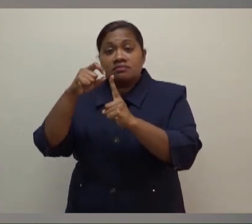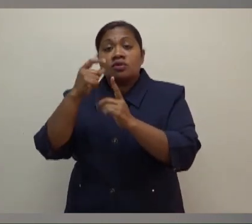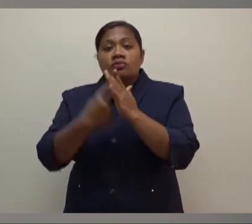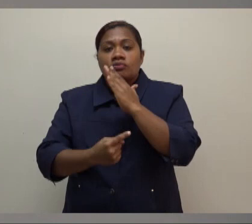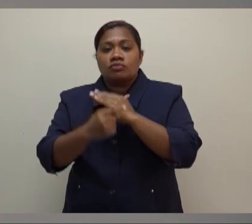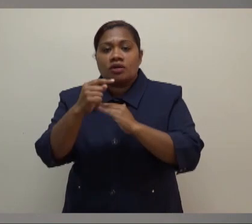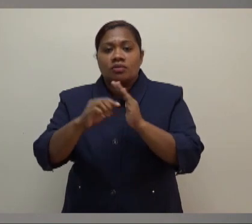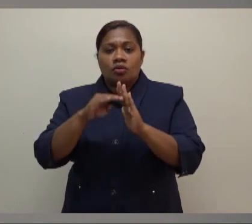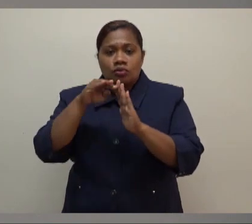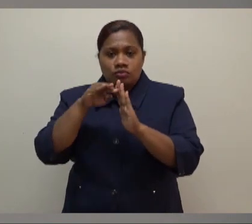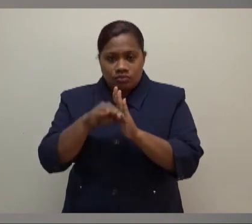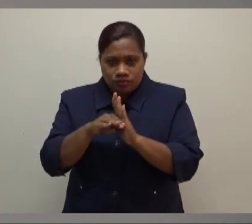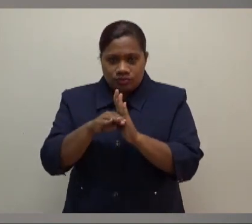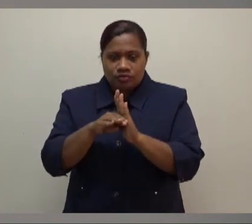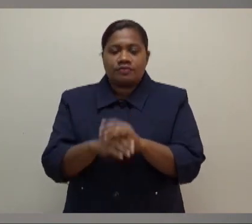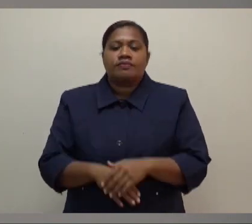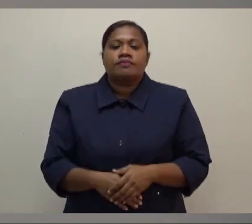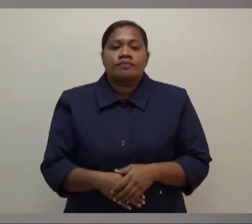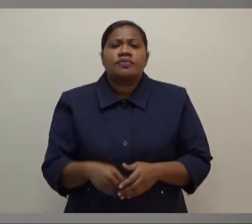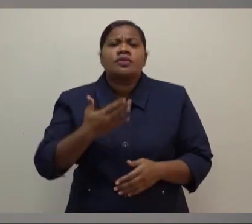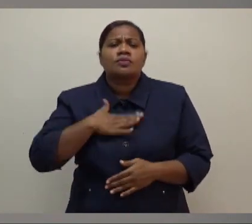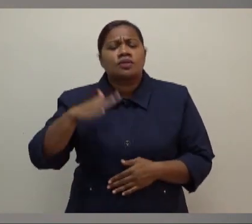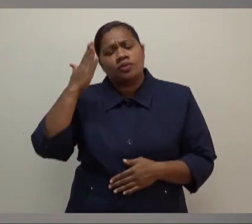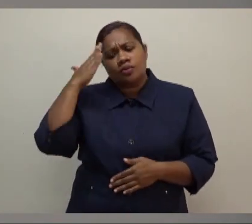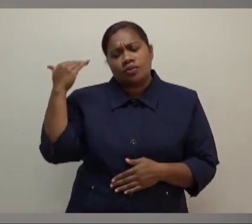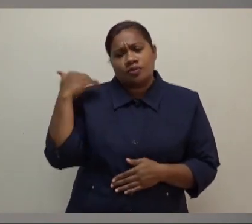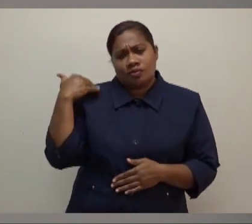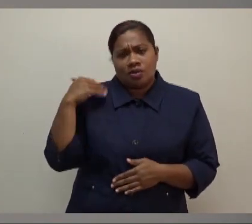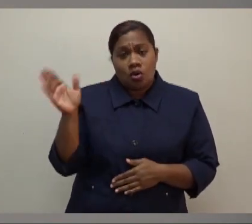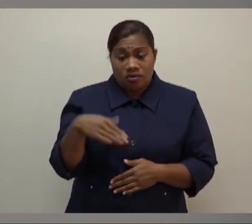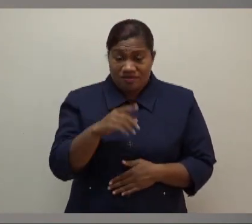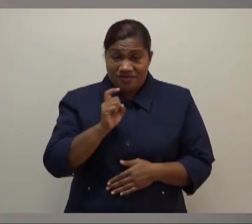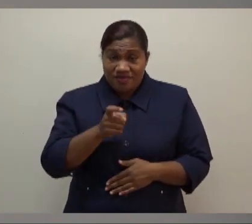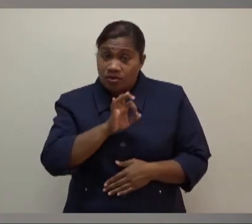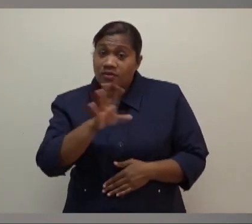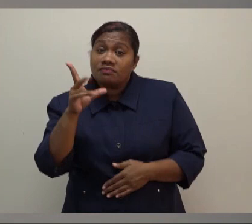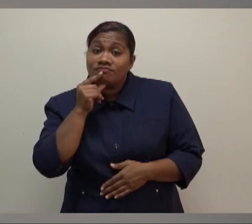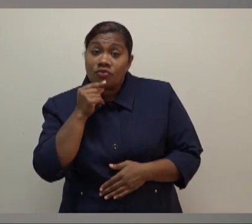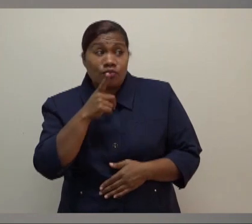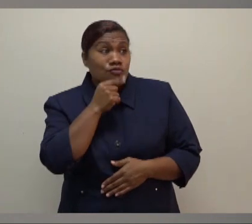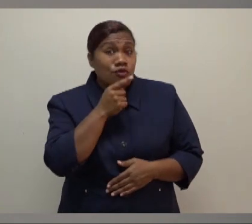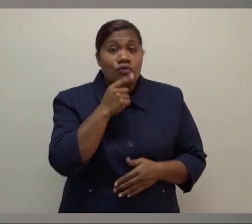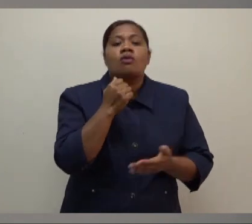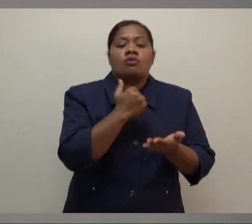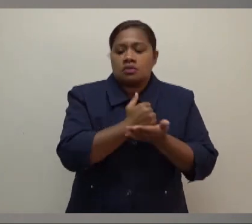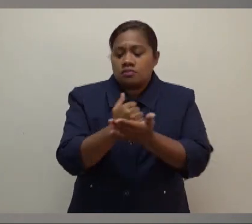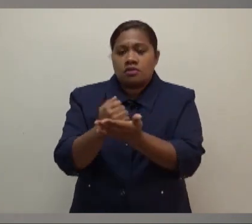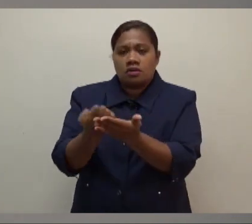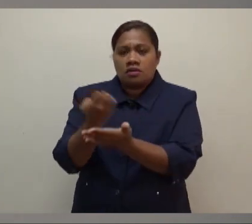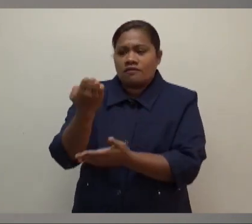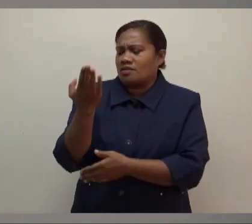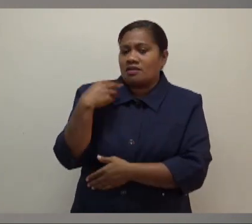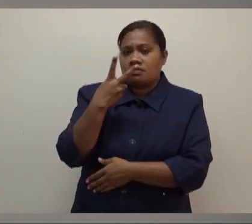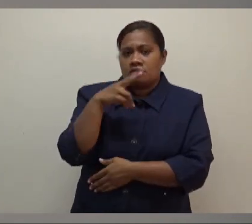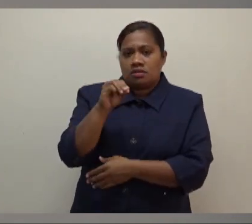The alternate, we would like to remind everybody, of not borrowing and supporting the economy during the last 20 months would have meant